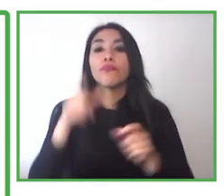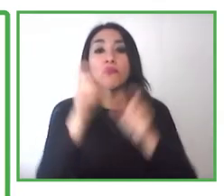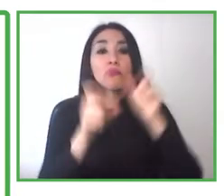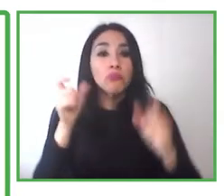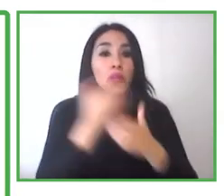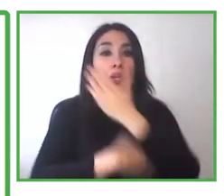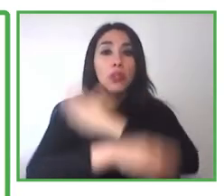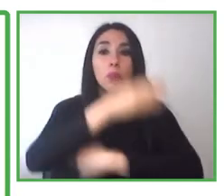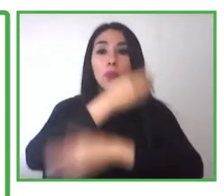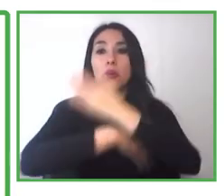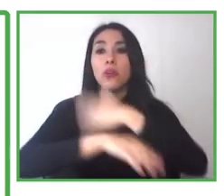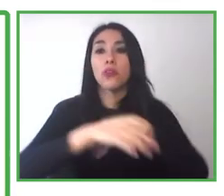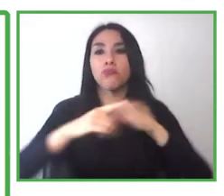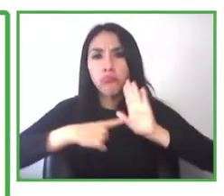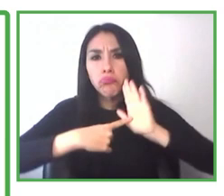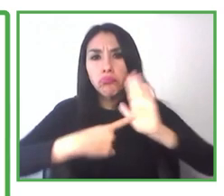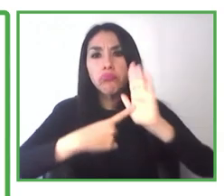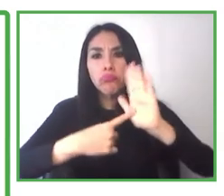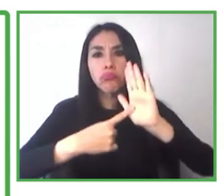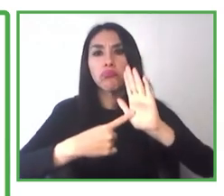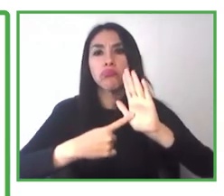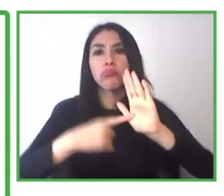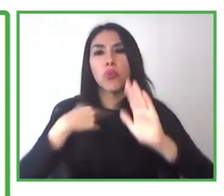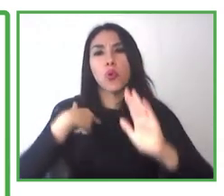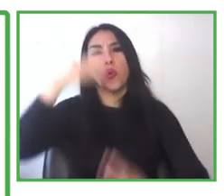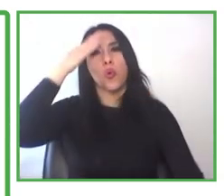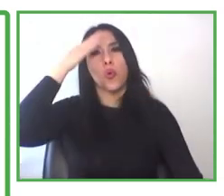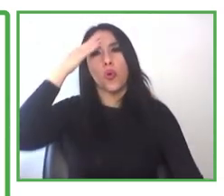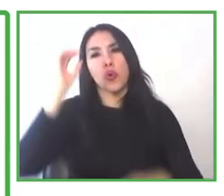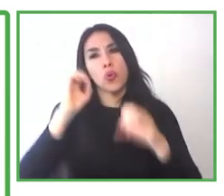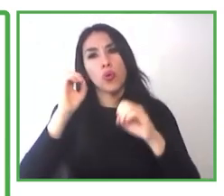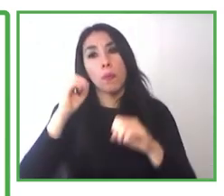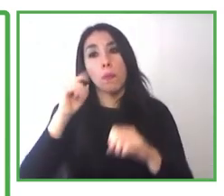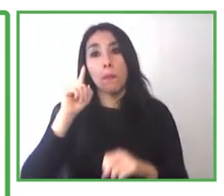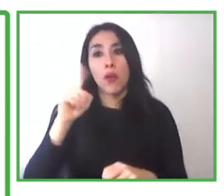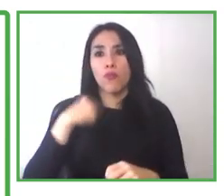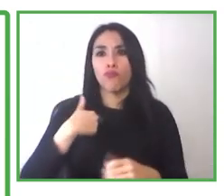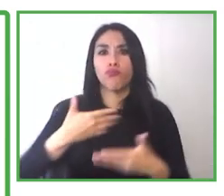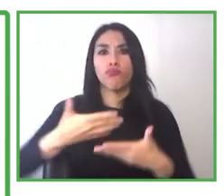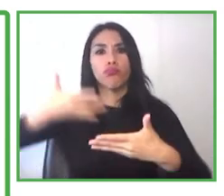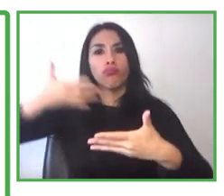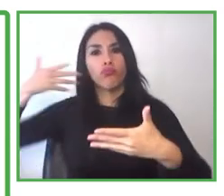their job properly, never mind whether they have or not certain disability.